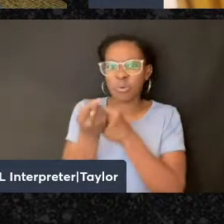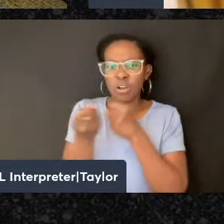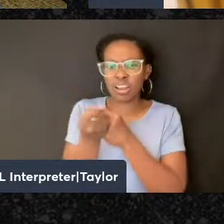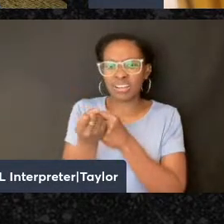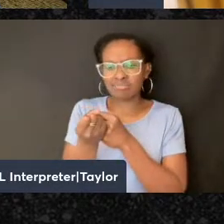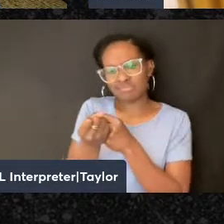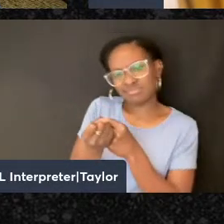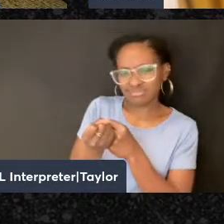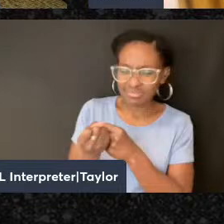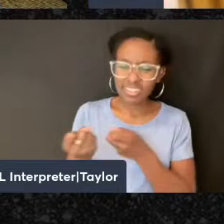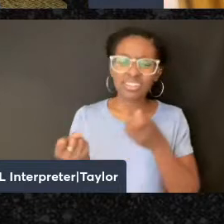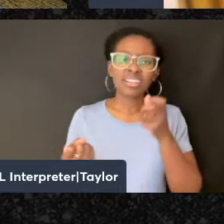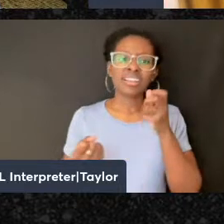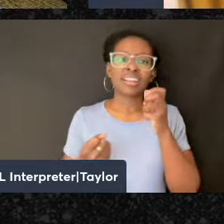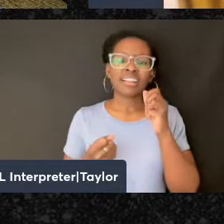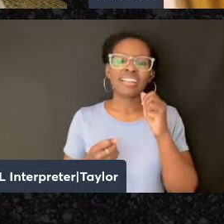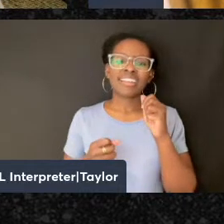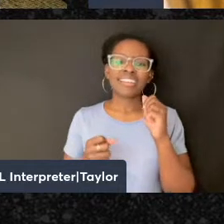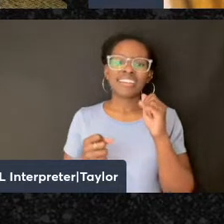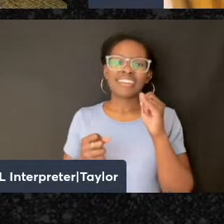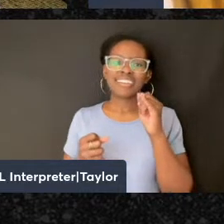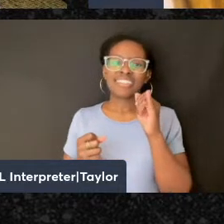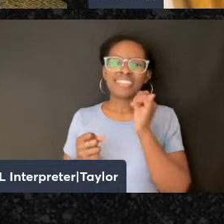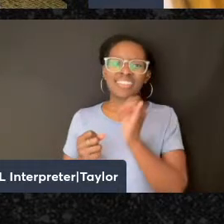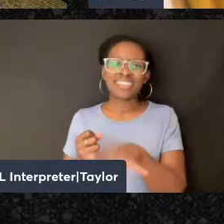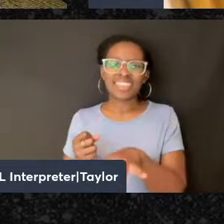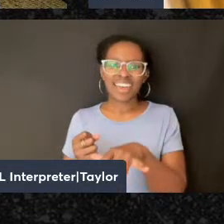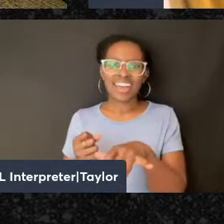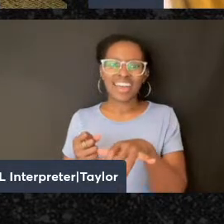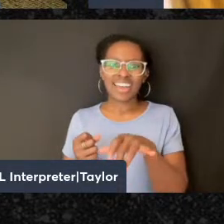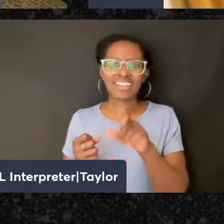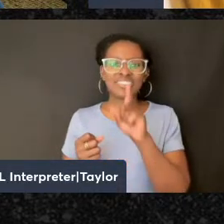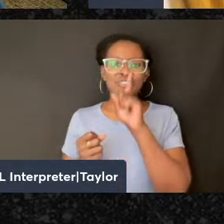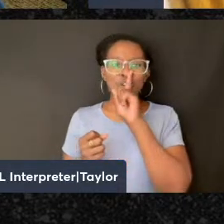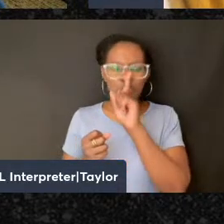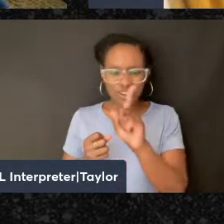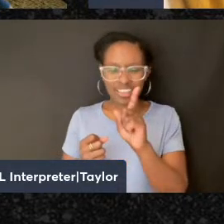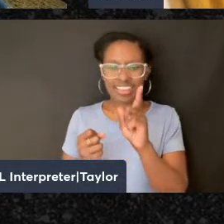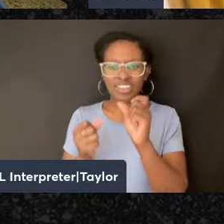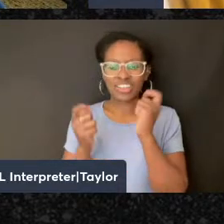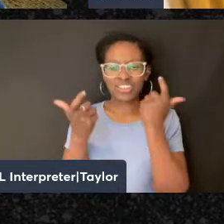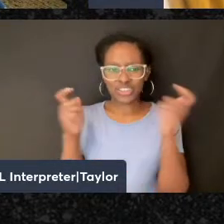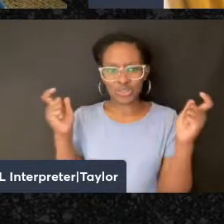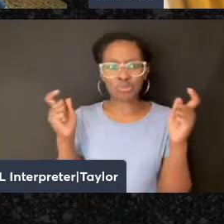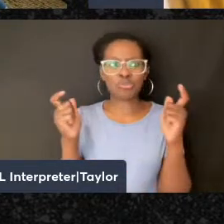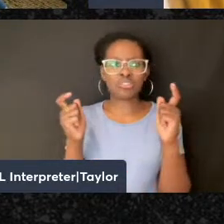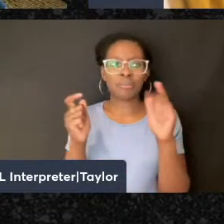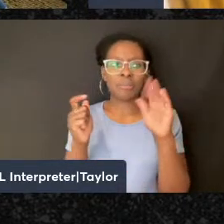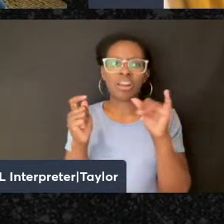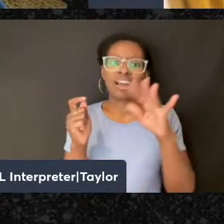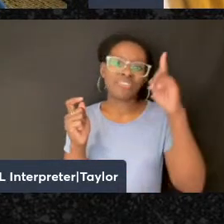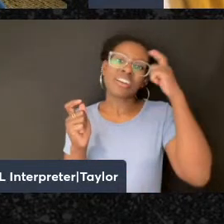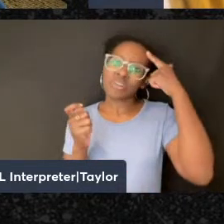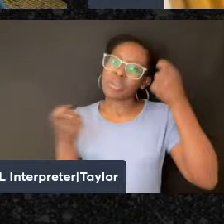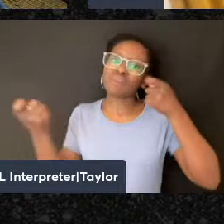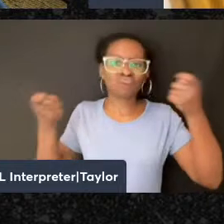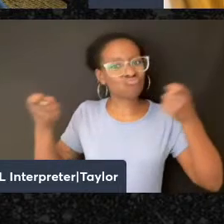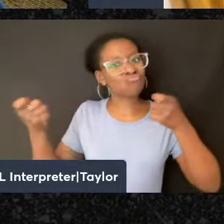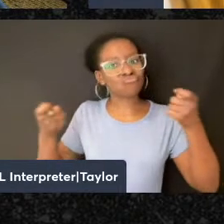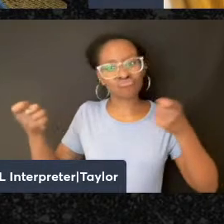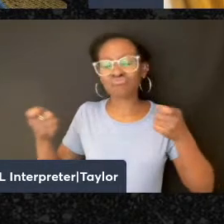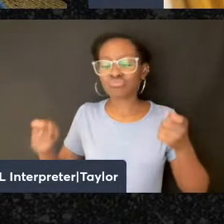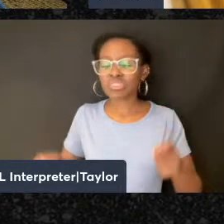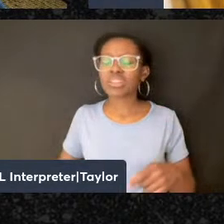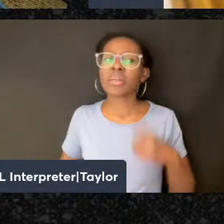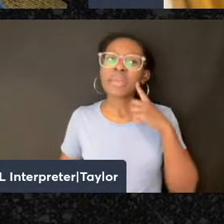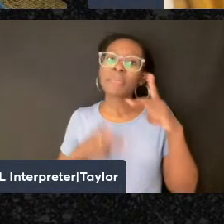naturalization of what is, in fact, an extremely recent state of affairs, right? So I think it actually, for people who are trying to look for